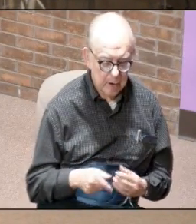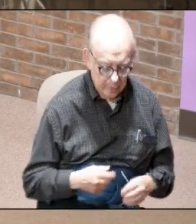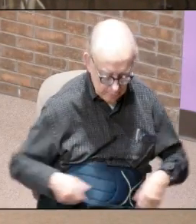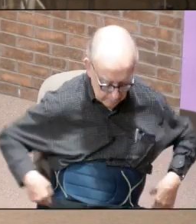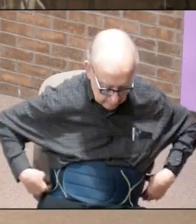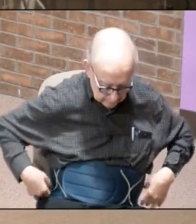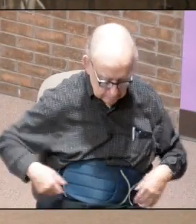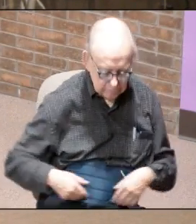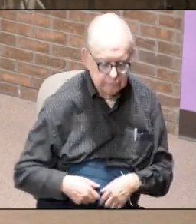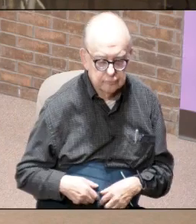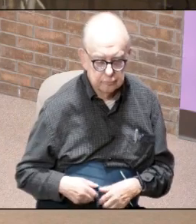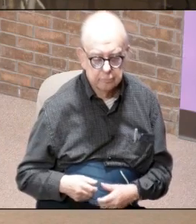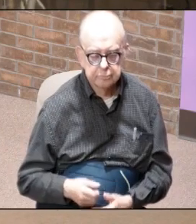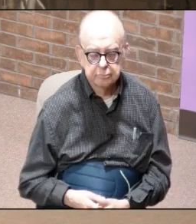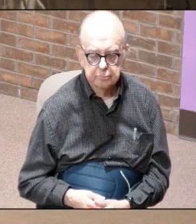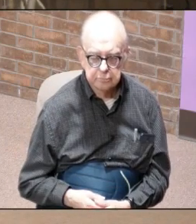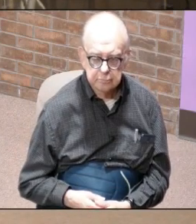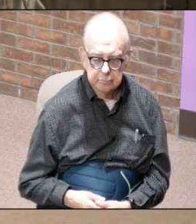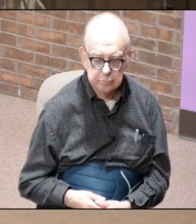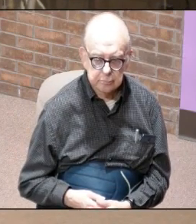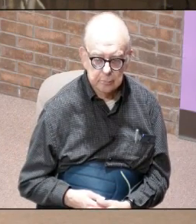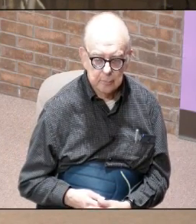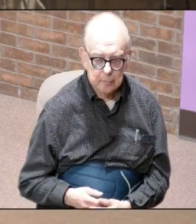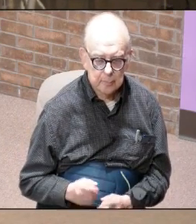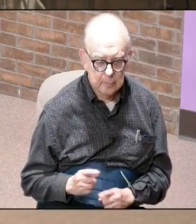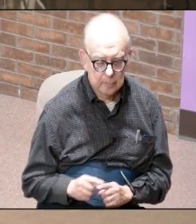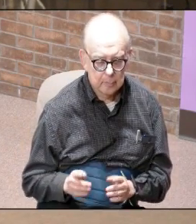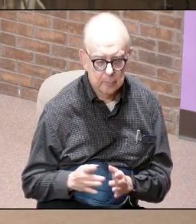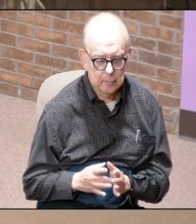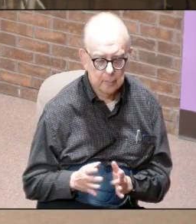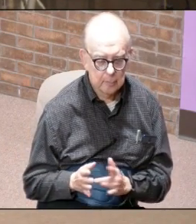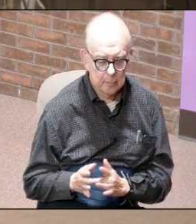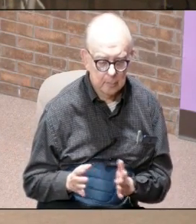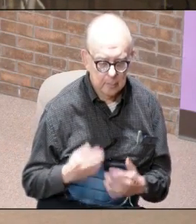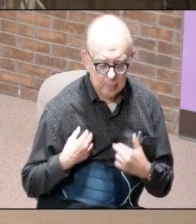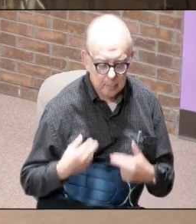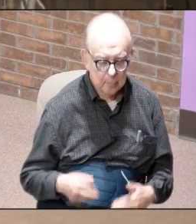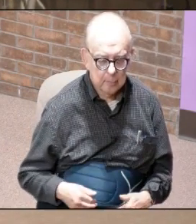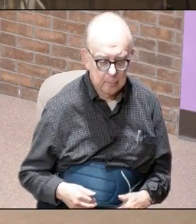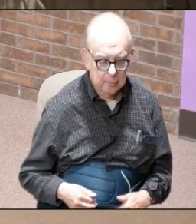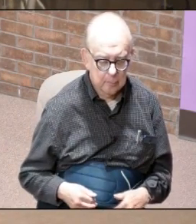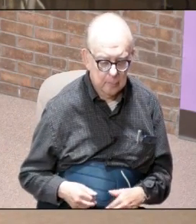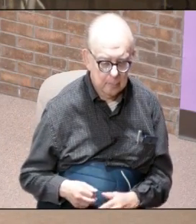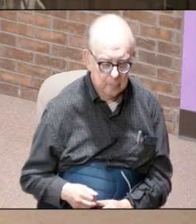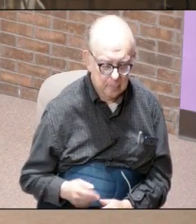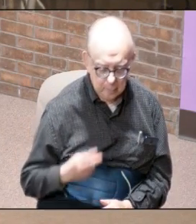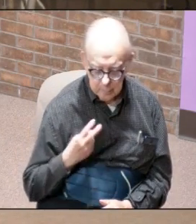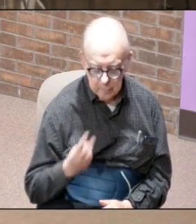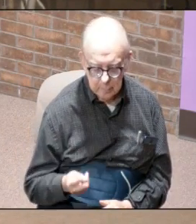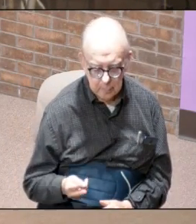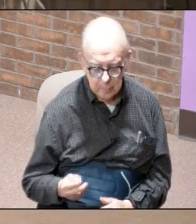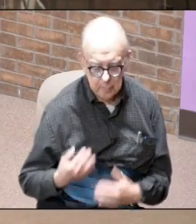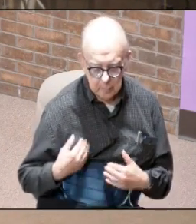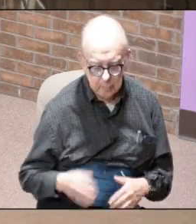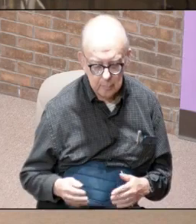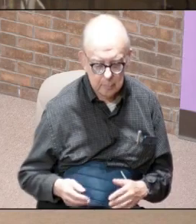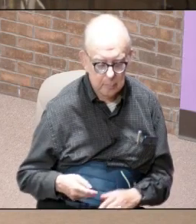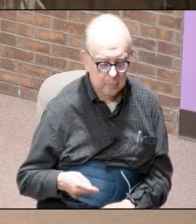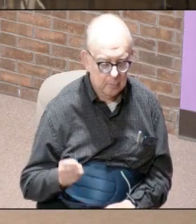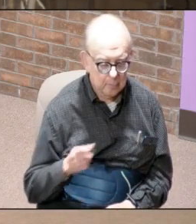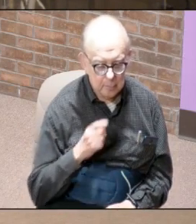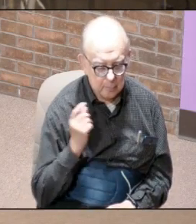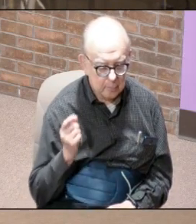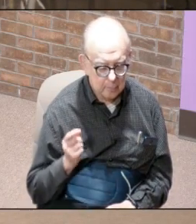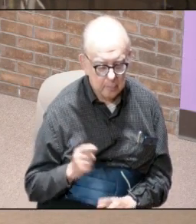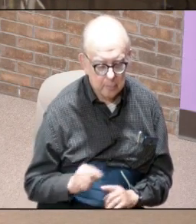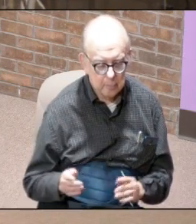with a common robe but Jesus' robe he says I'm seeing him dressed like the high priest